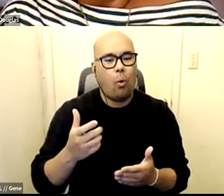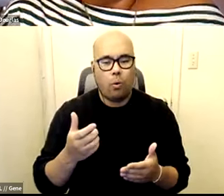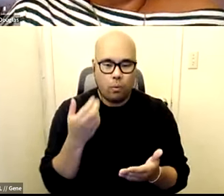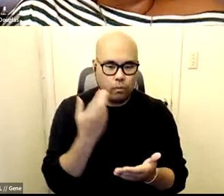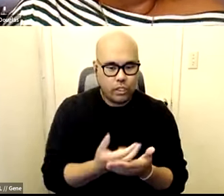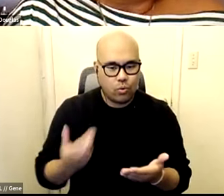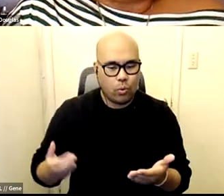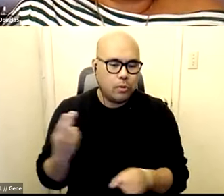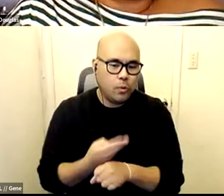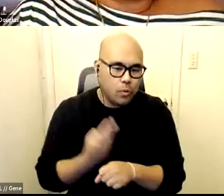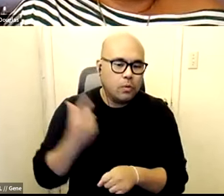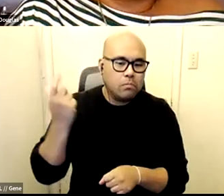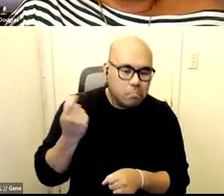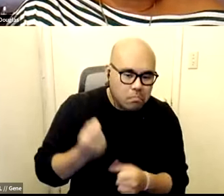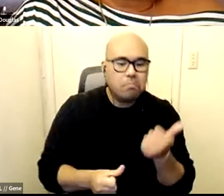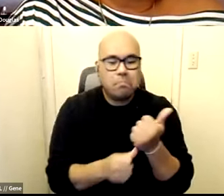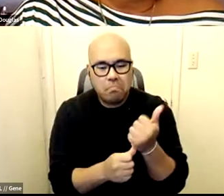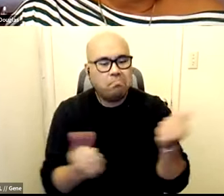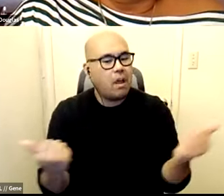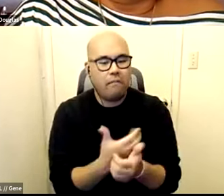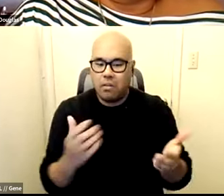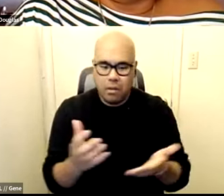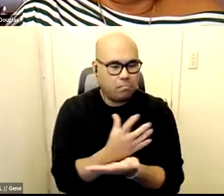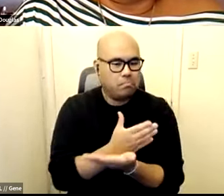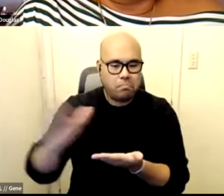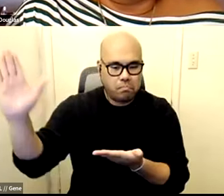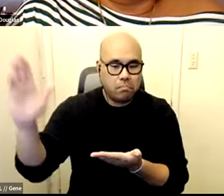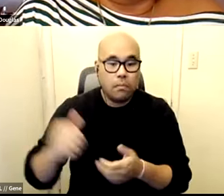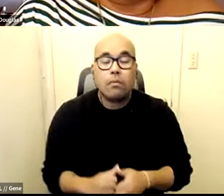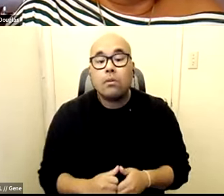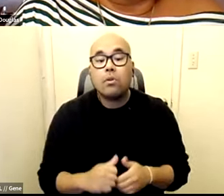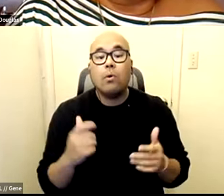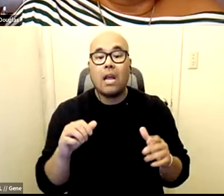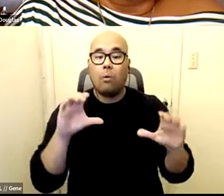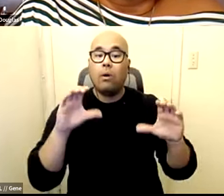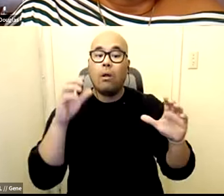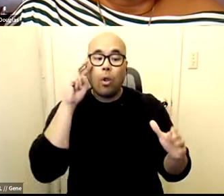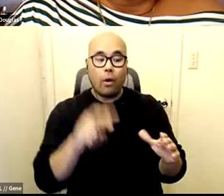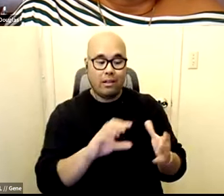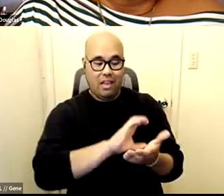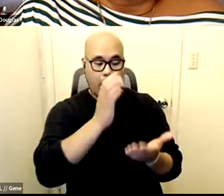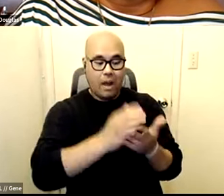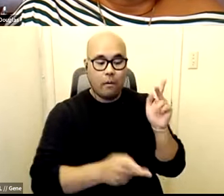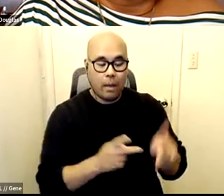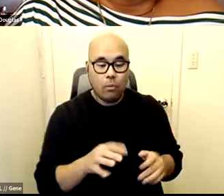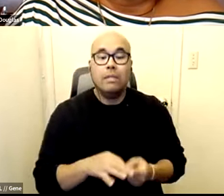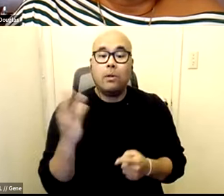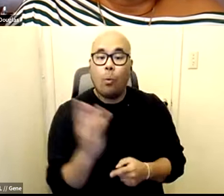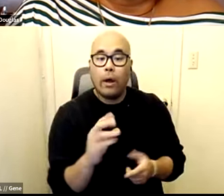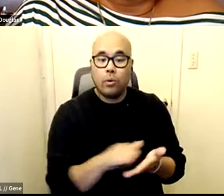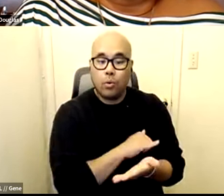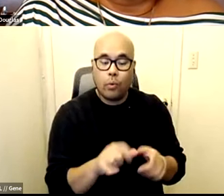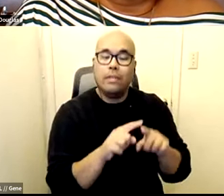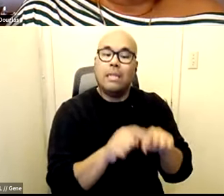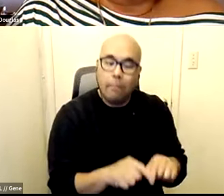so when we look at the number of people, especially in Western New York, who rely on Department